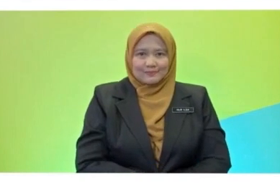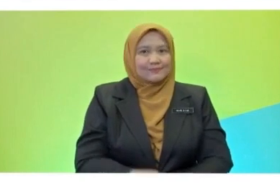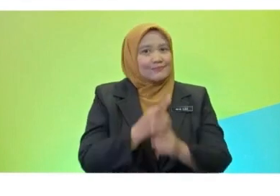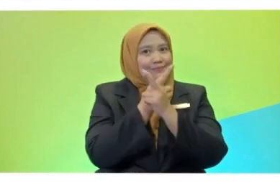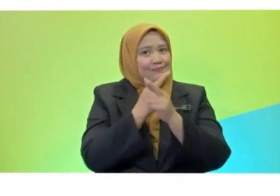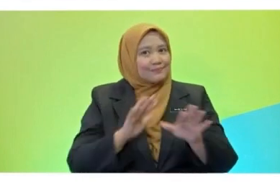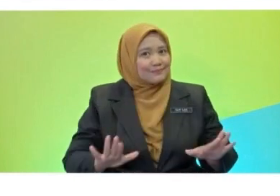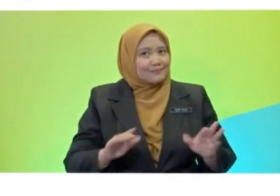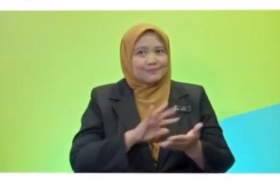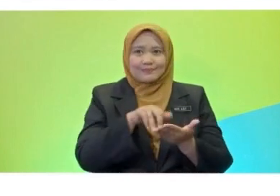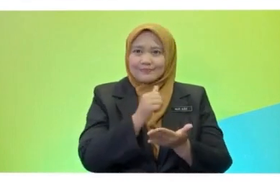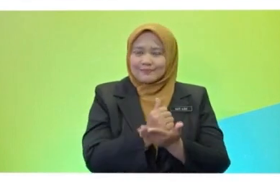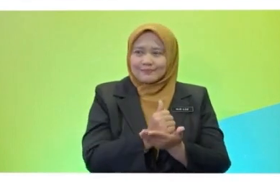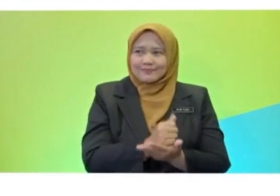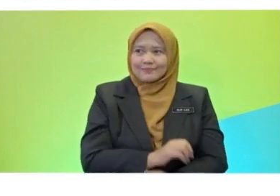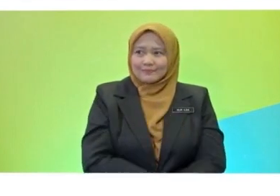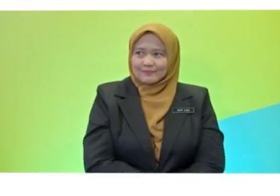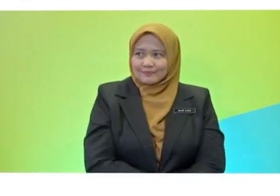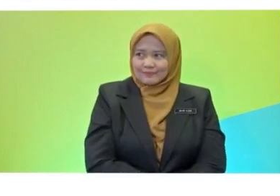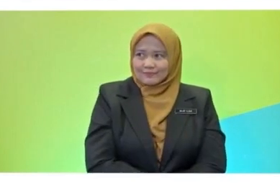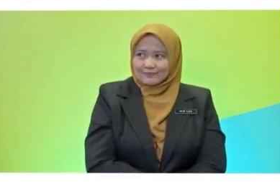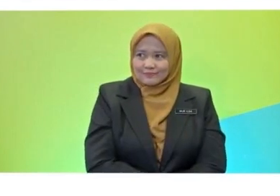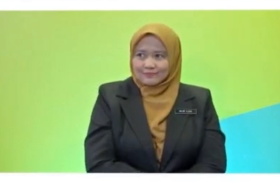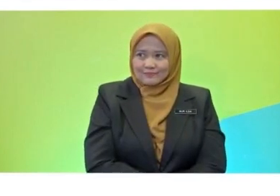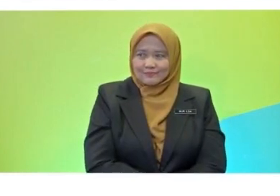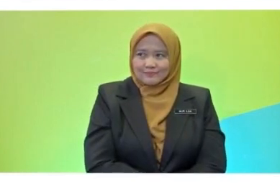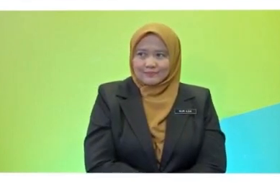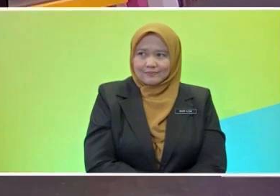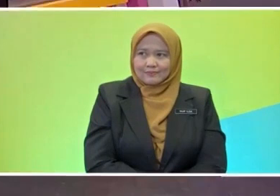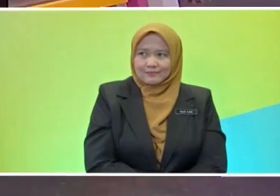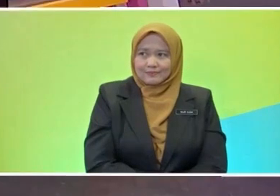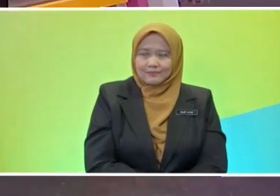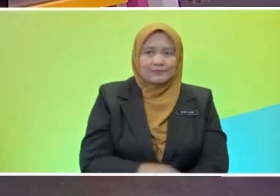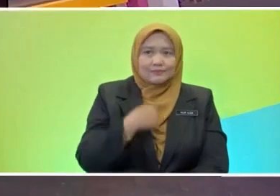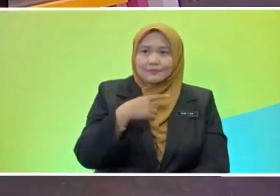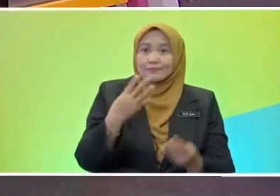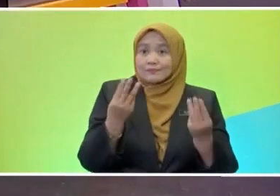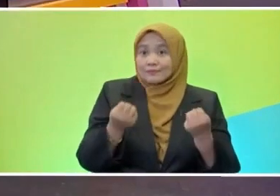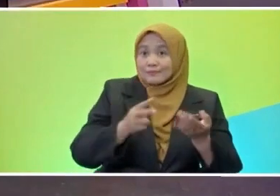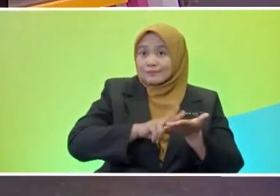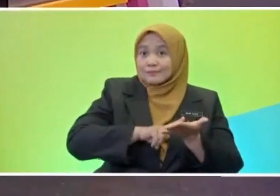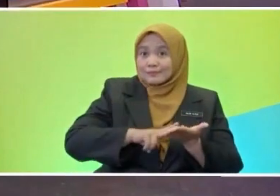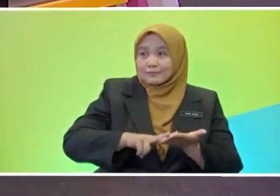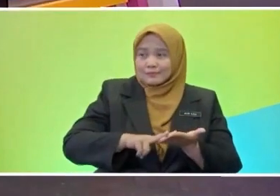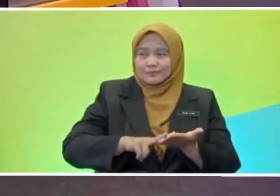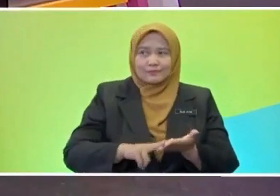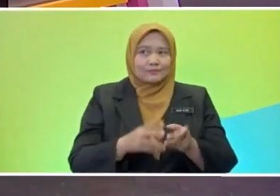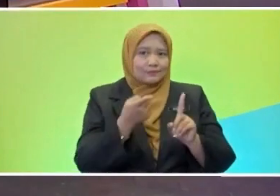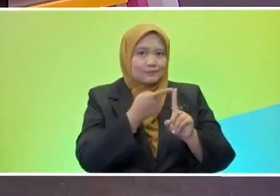Ready? Okay, so who is going to read first, teacher? Okay, so, we're going to get who's going to do the first stanza.